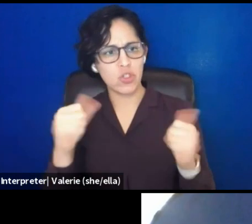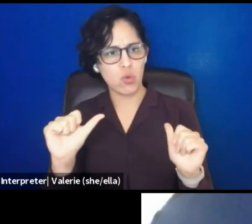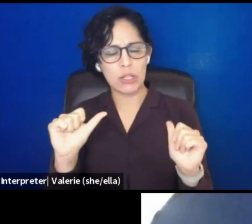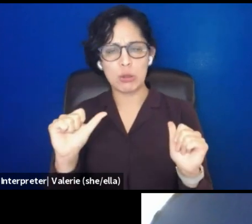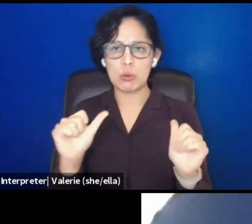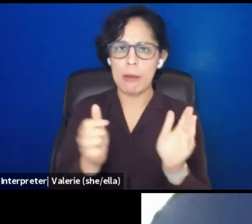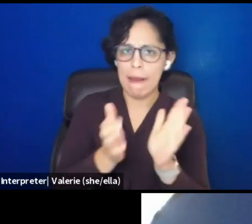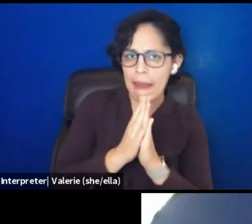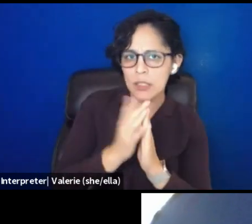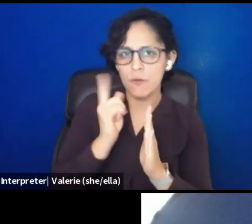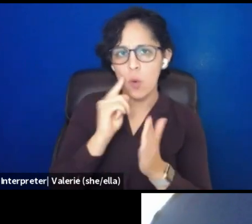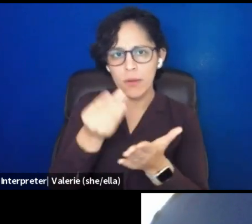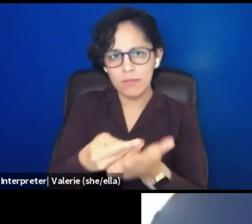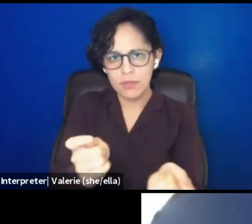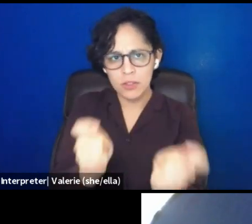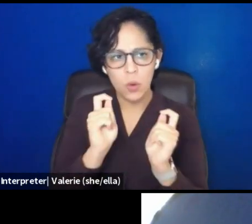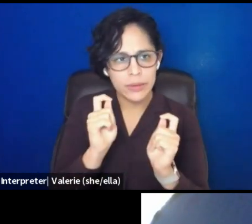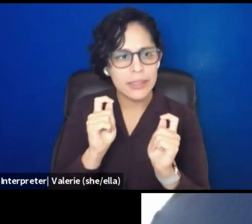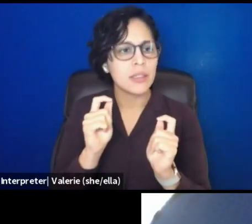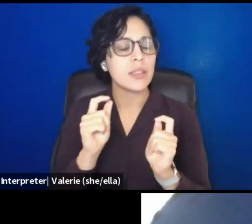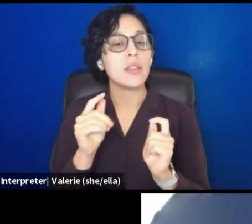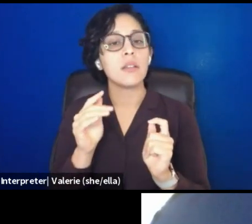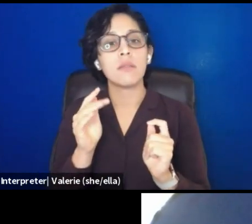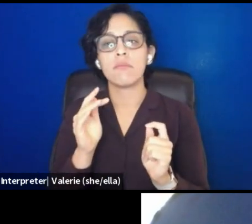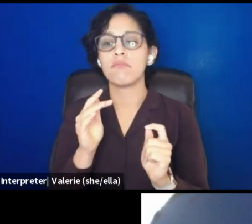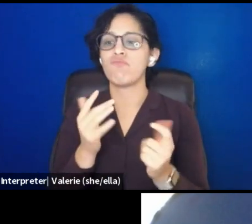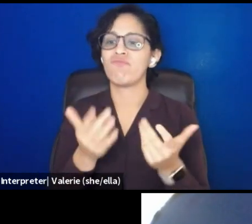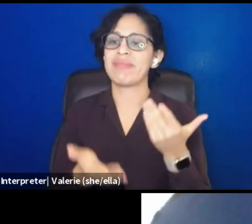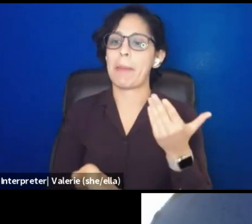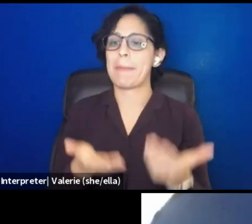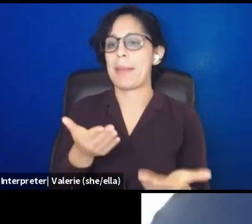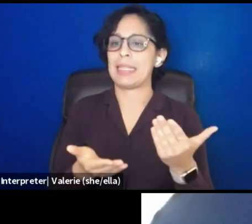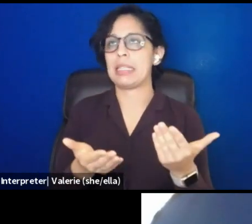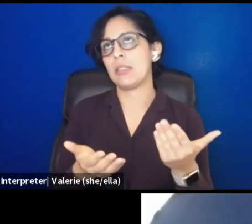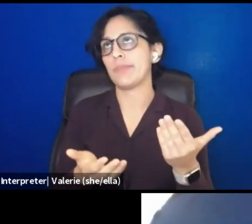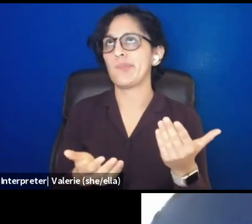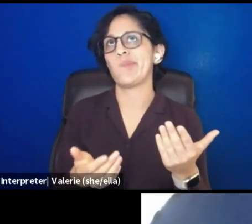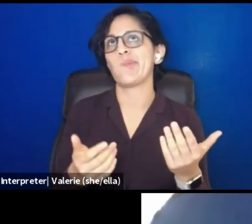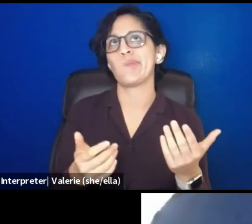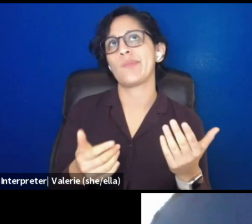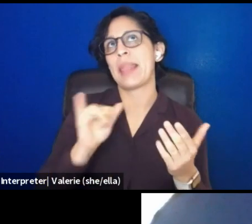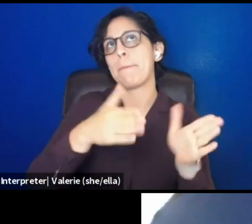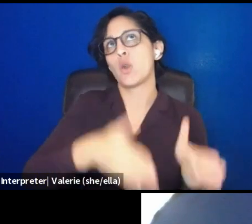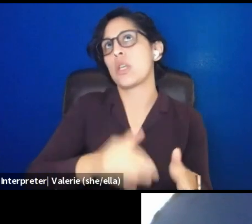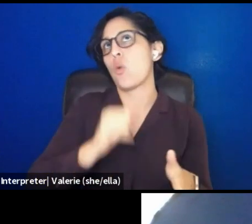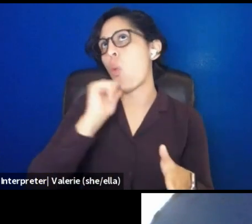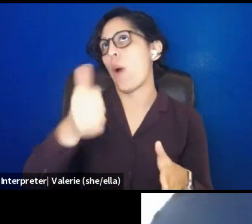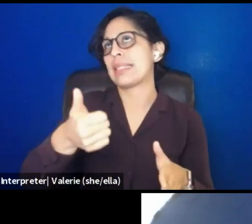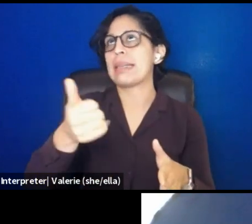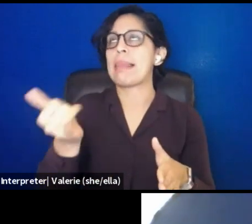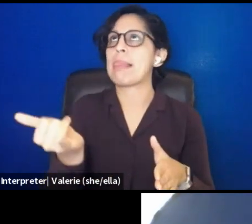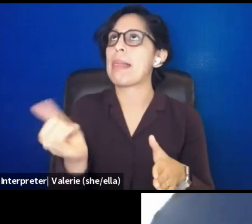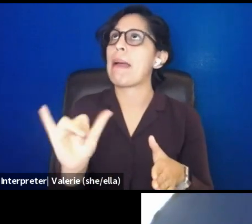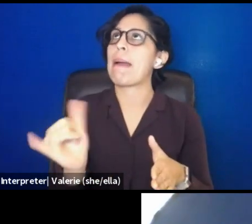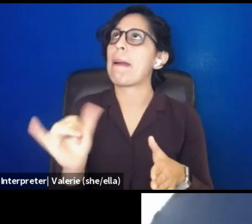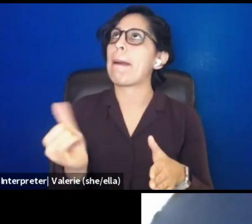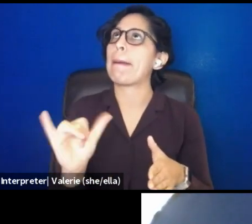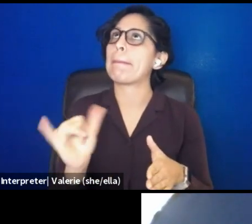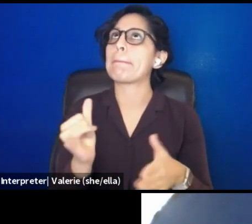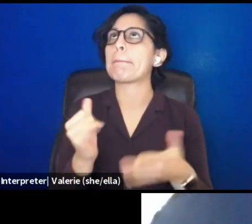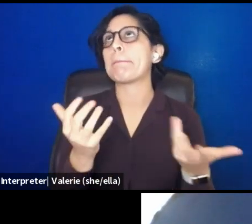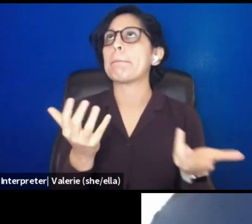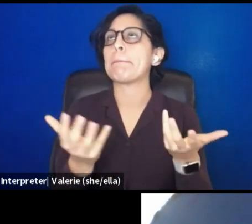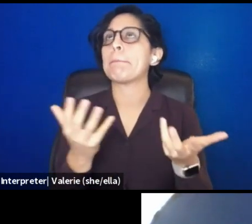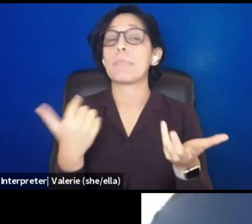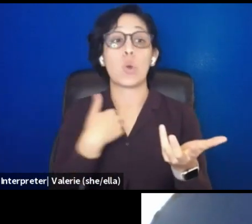weren't necessarily, this wasn't the tree to tap them for like this. They weren't, so we've sort of, there were a few people that we